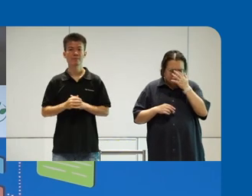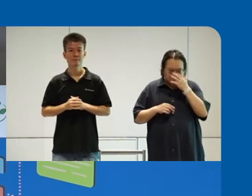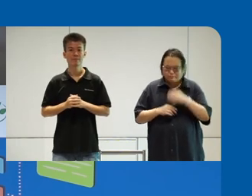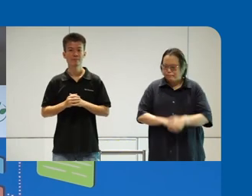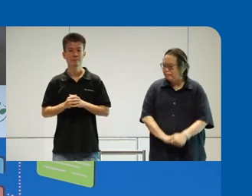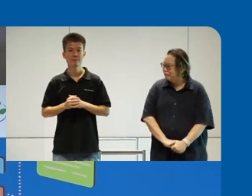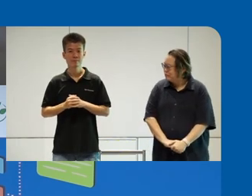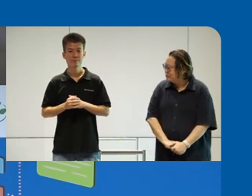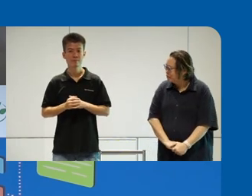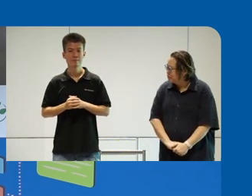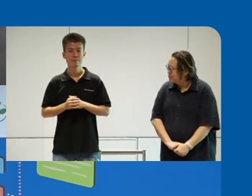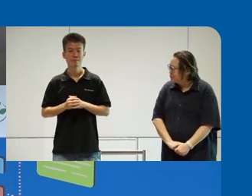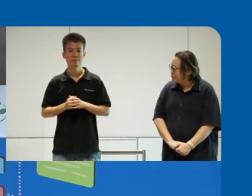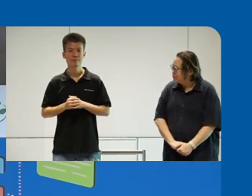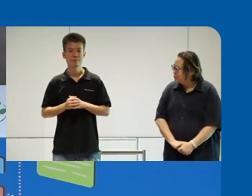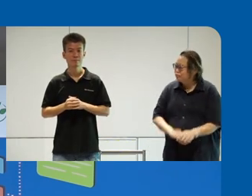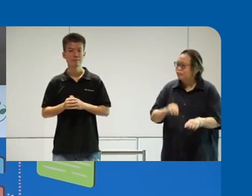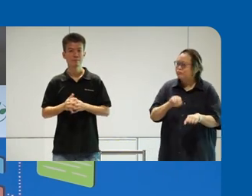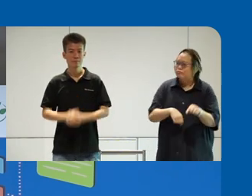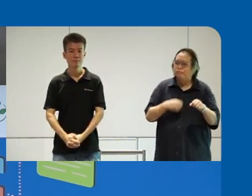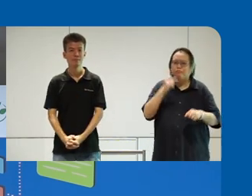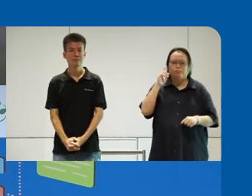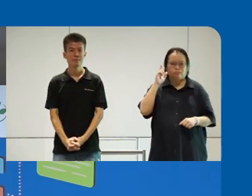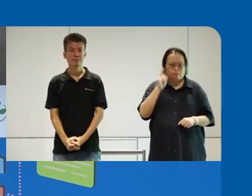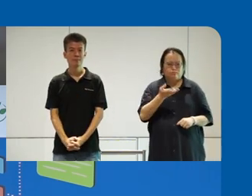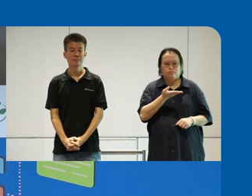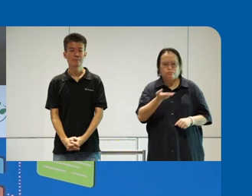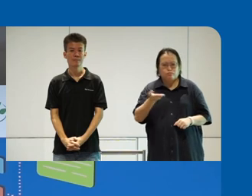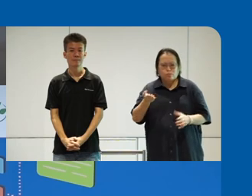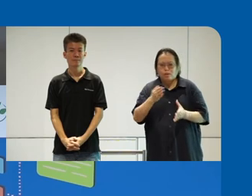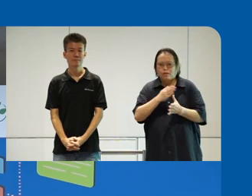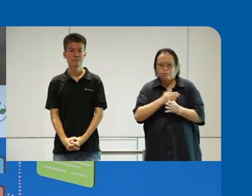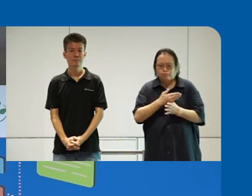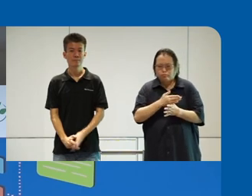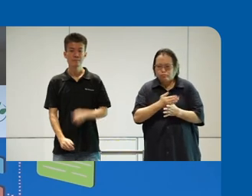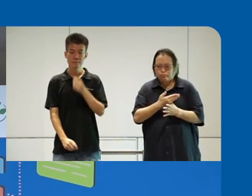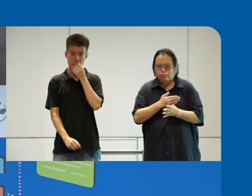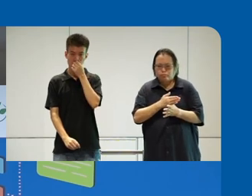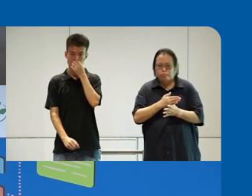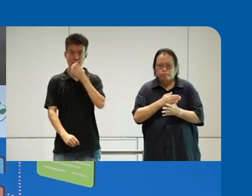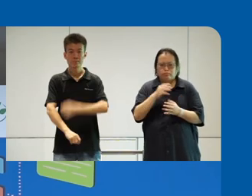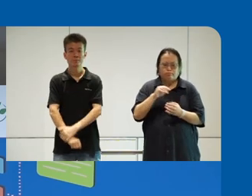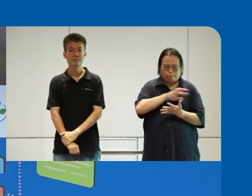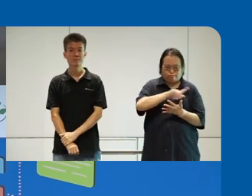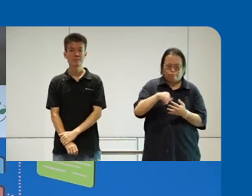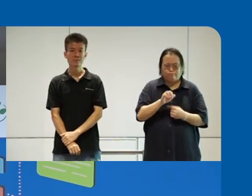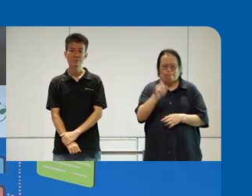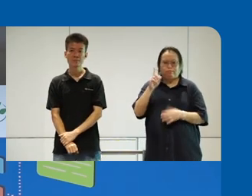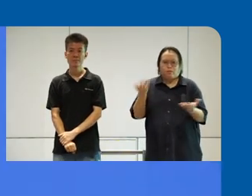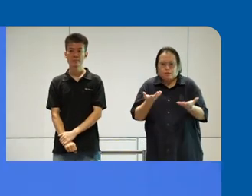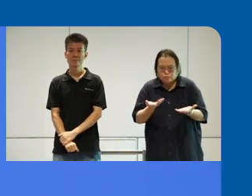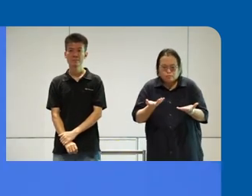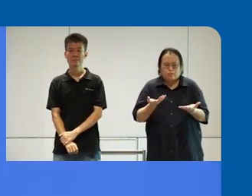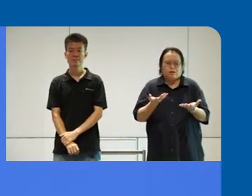John. So I think one thing that particular sharing really highlights is that inclusion and social